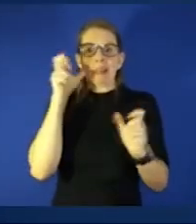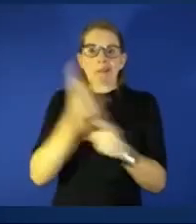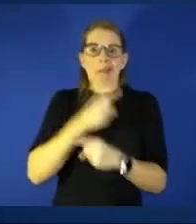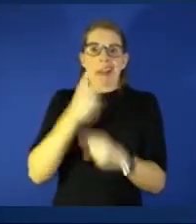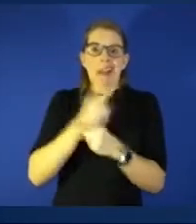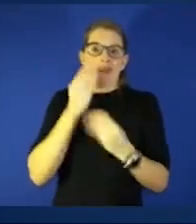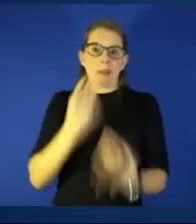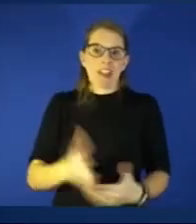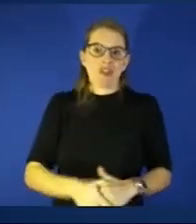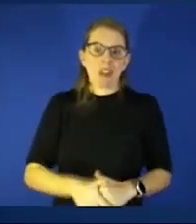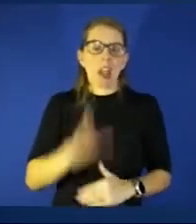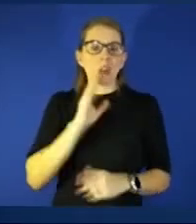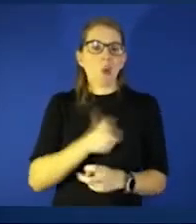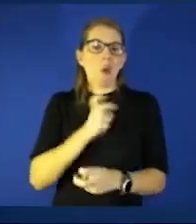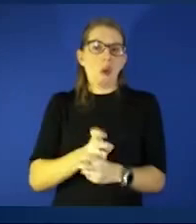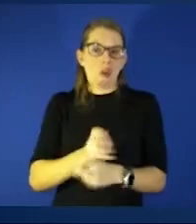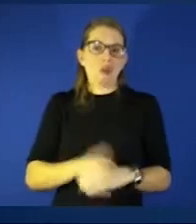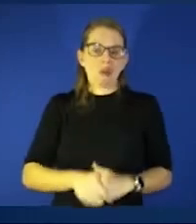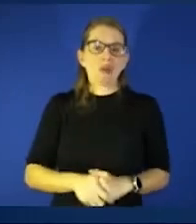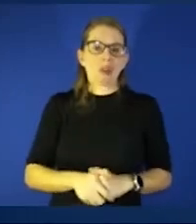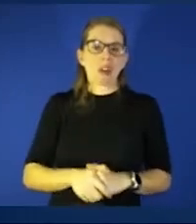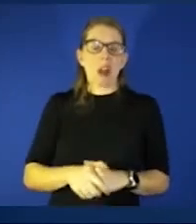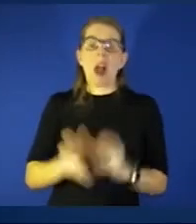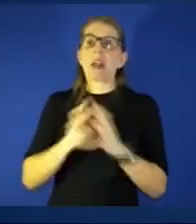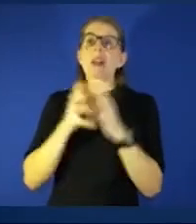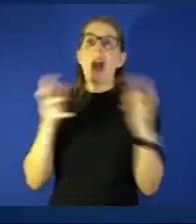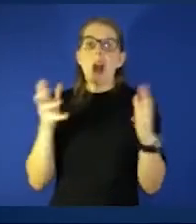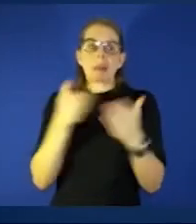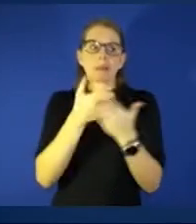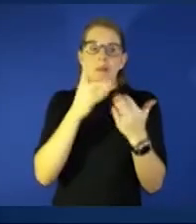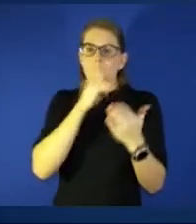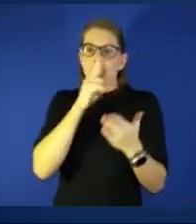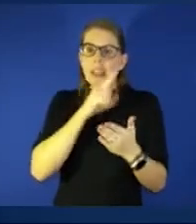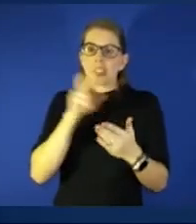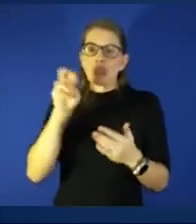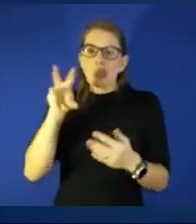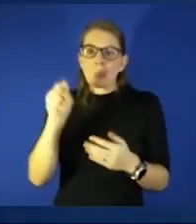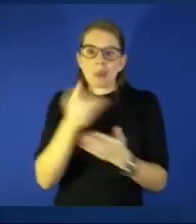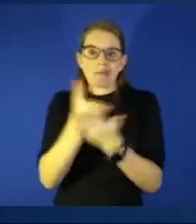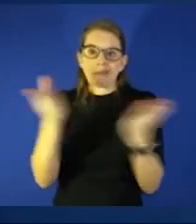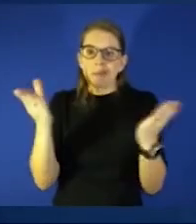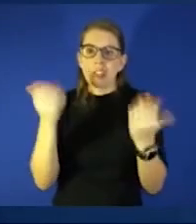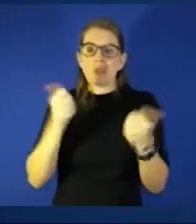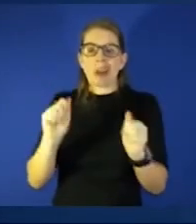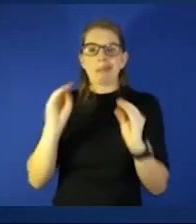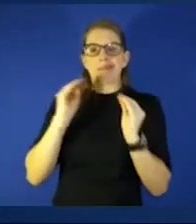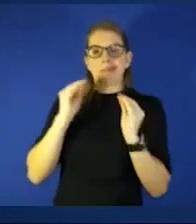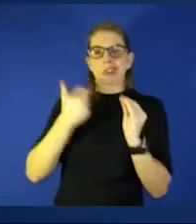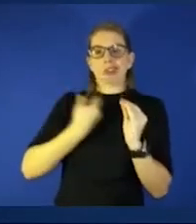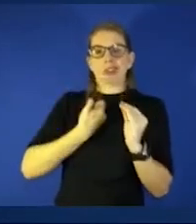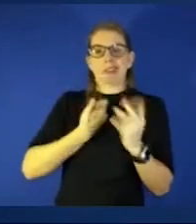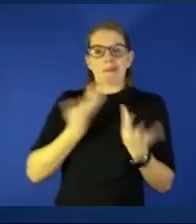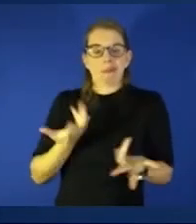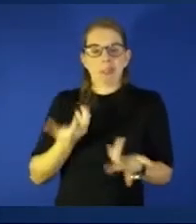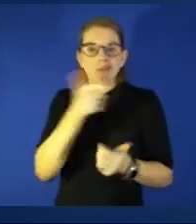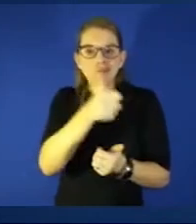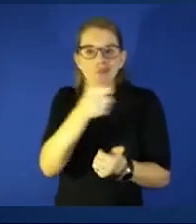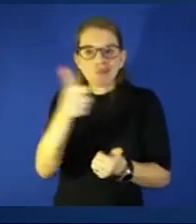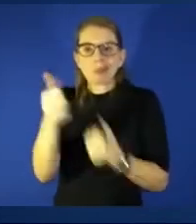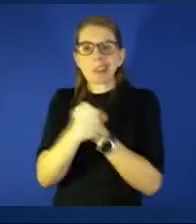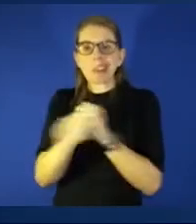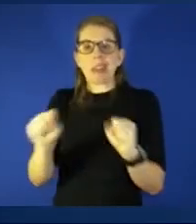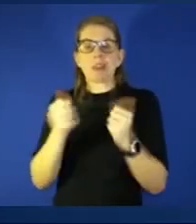i know it's hard there's so much stuff out there um but just trying to educate yourself and do what you can to keep yourself safe and